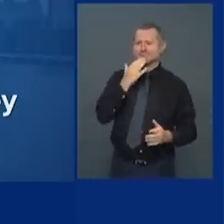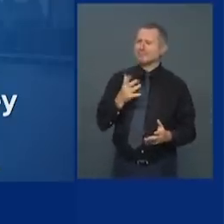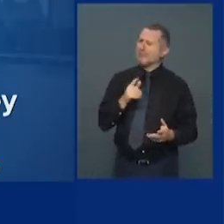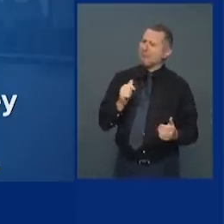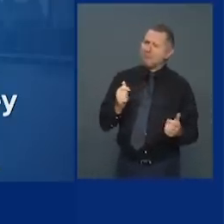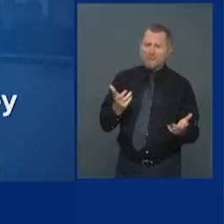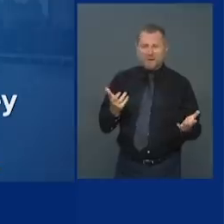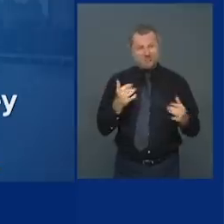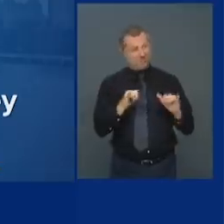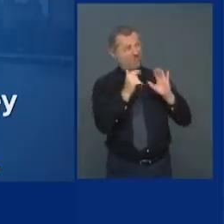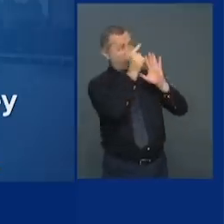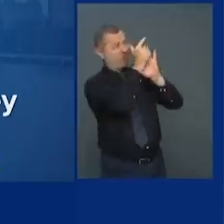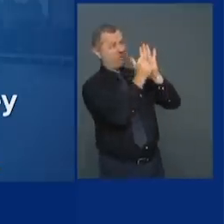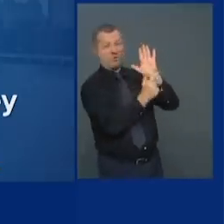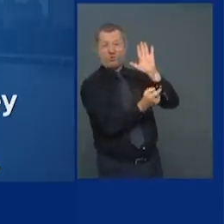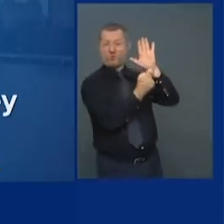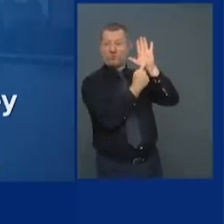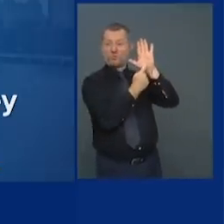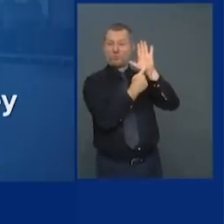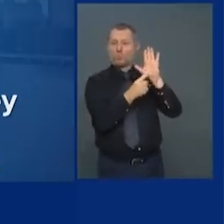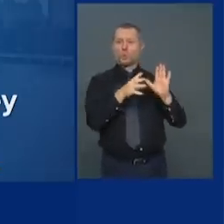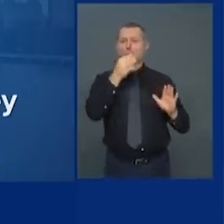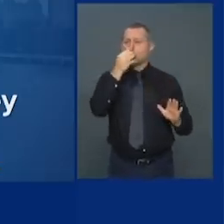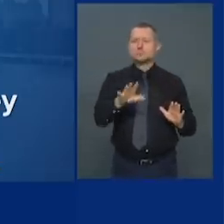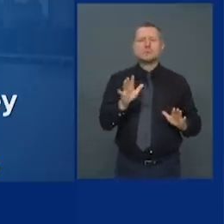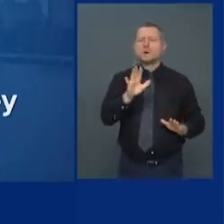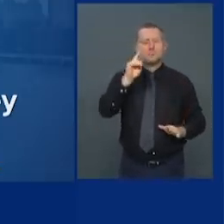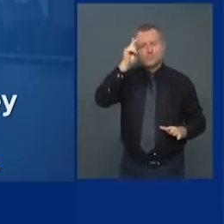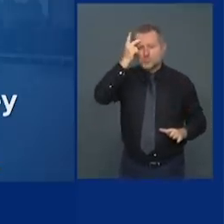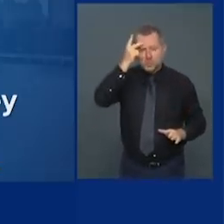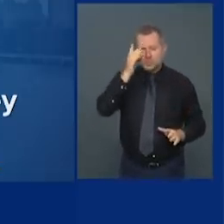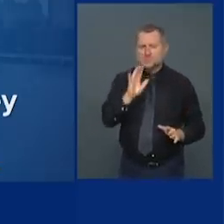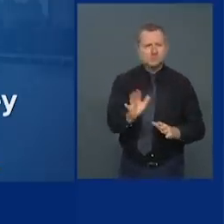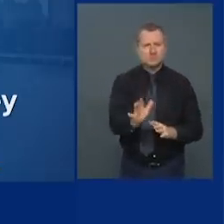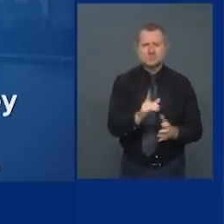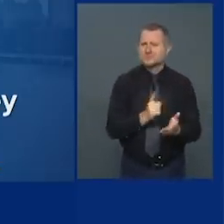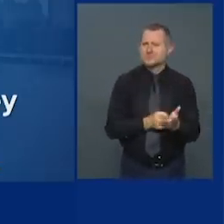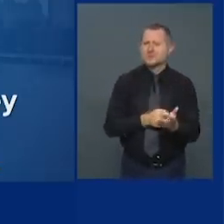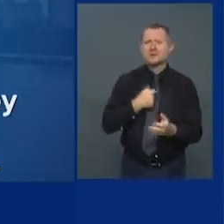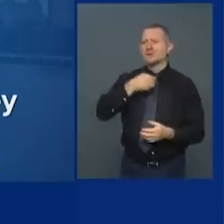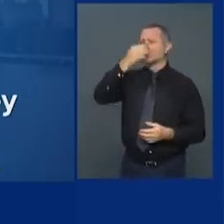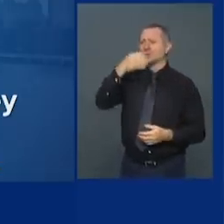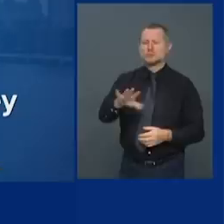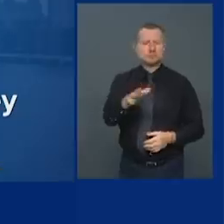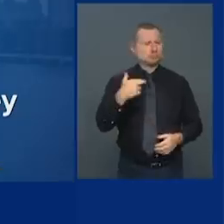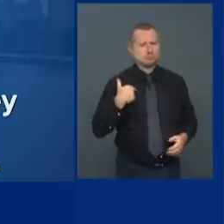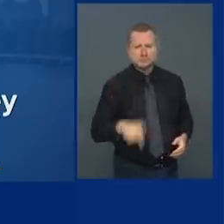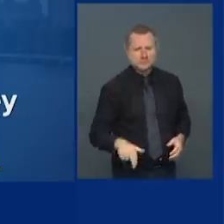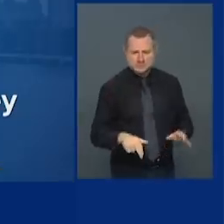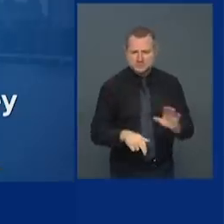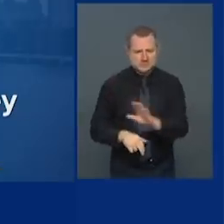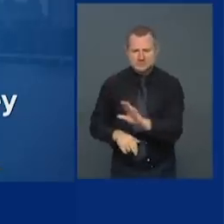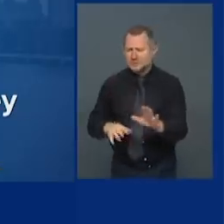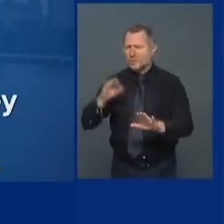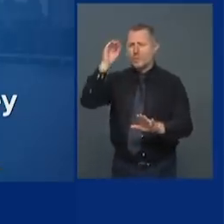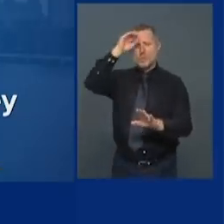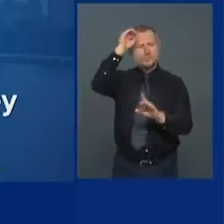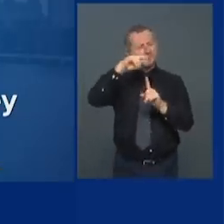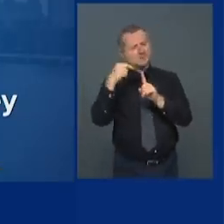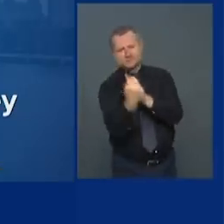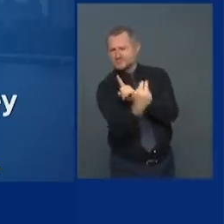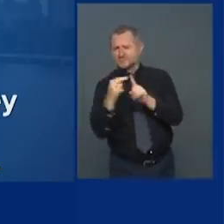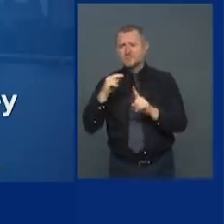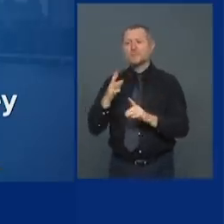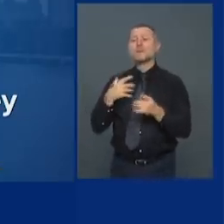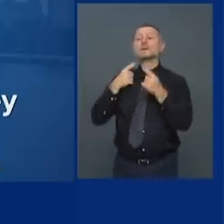I don't care what your political opinion is at one point. I don't care what your religious opinion is. Mask